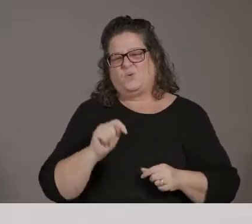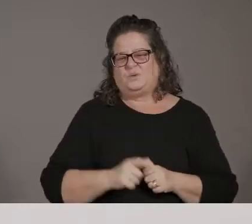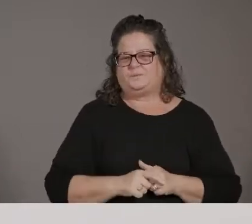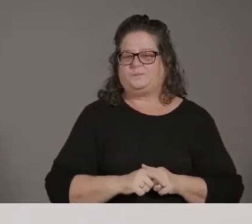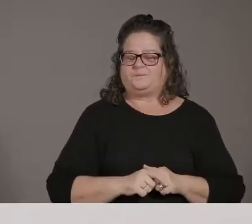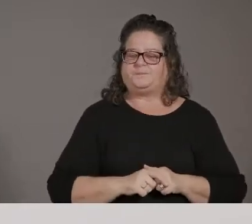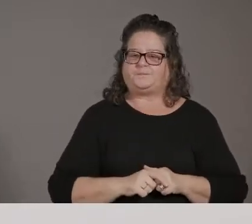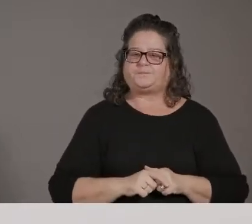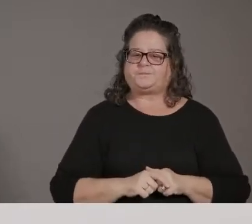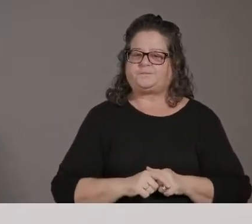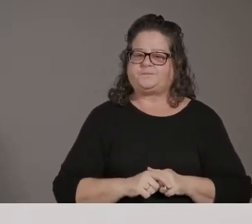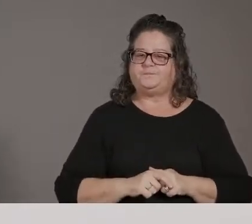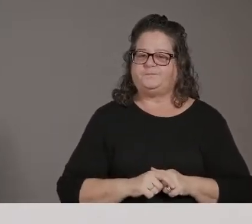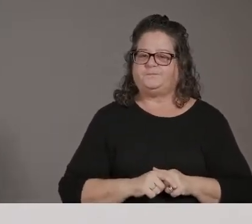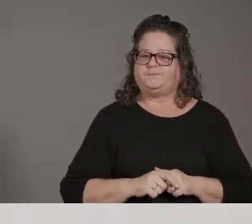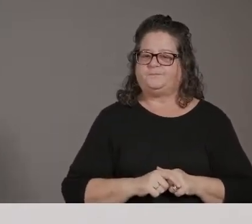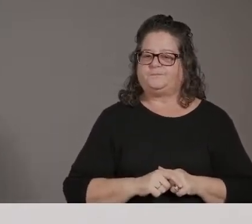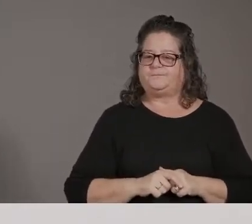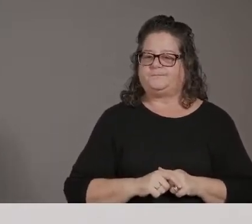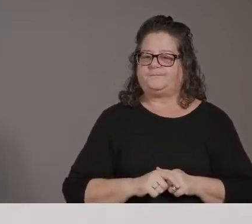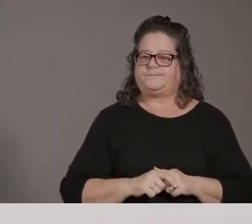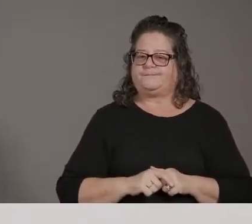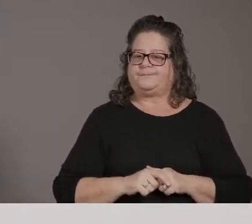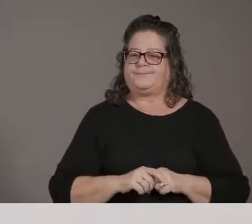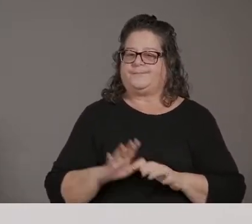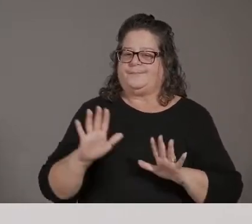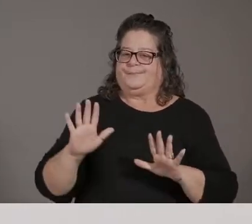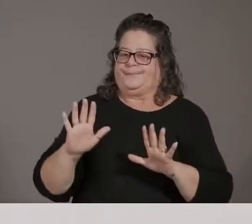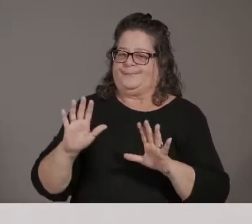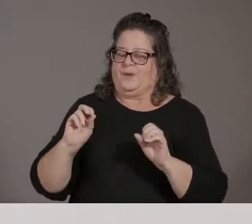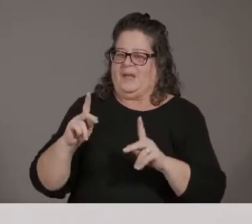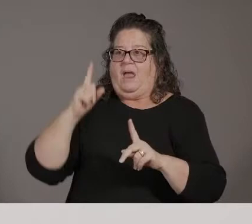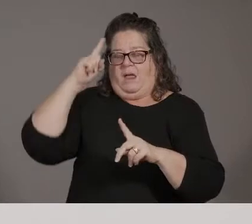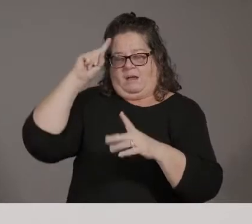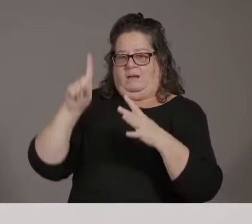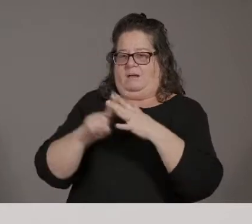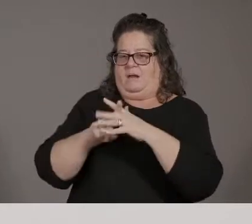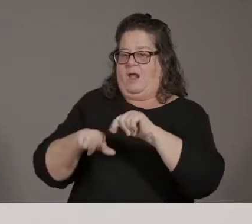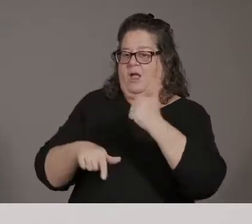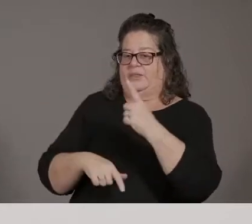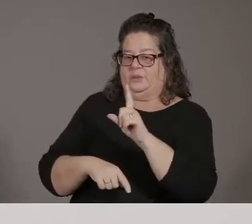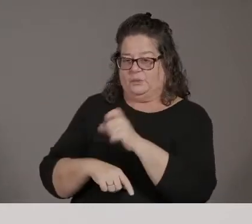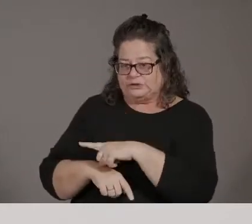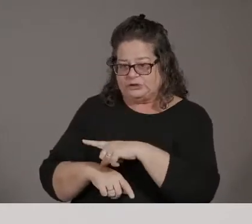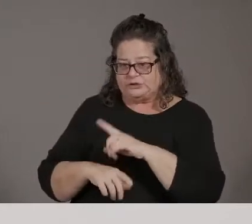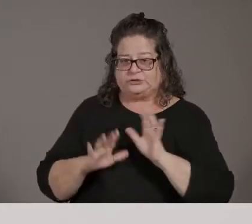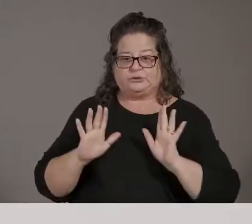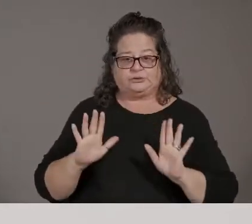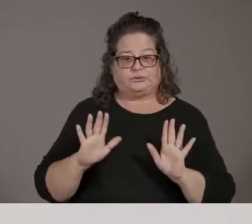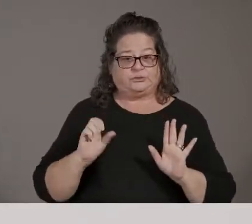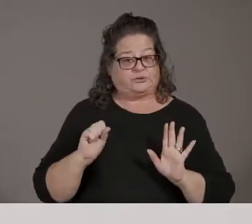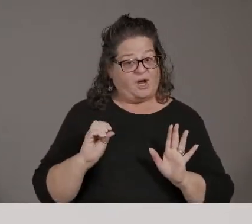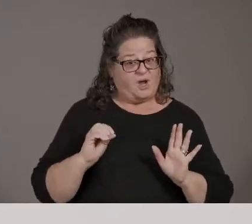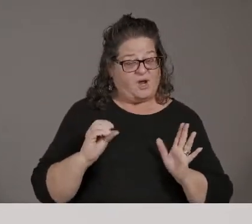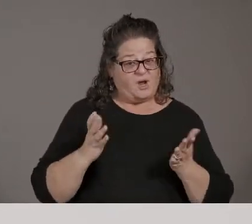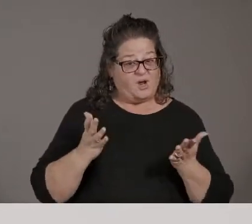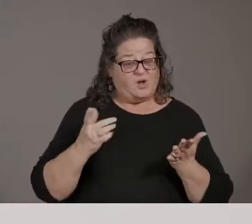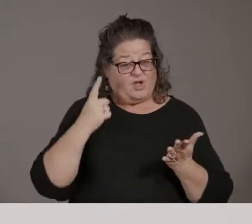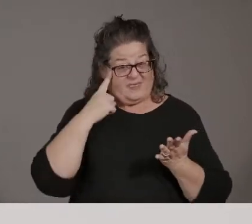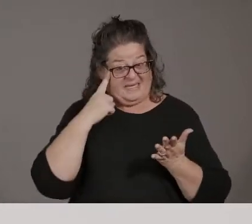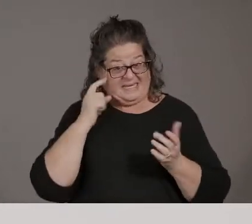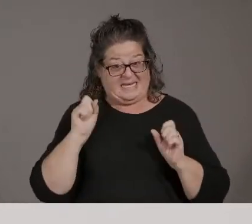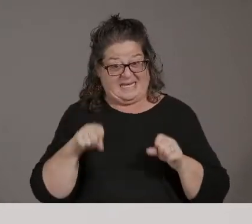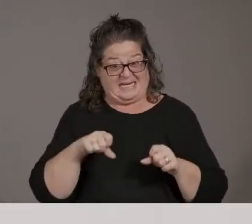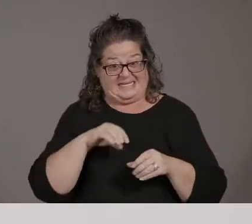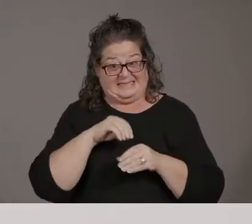So is there an indoor that you raise up another question? Is there a point, you know, where you have an indoor location at U of A? So we would